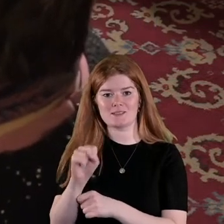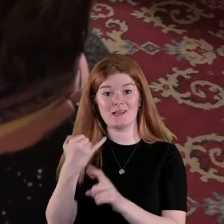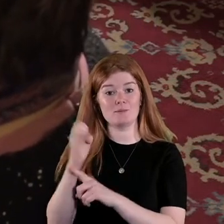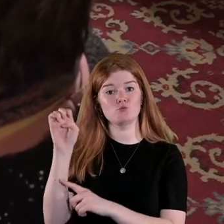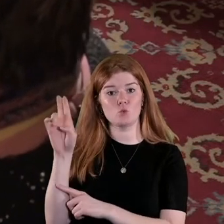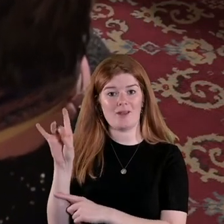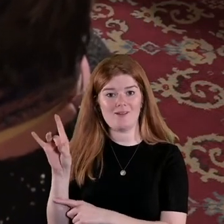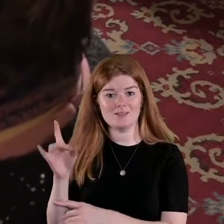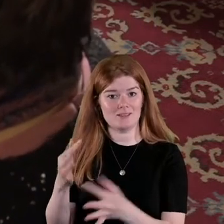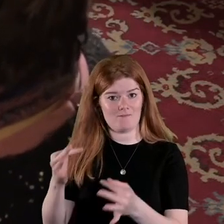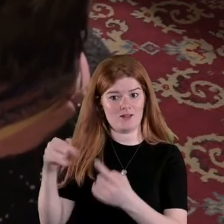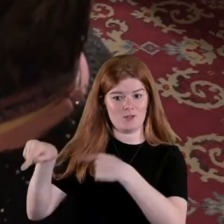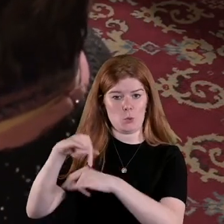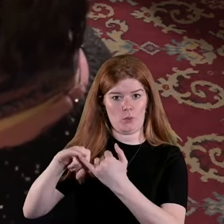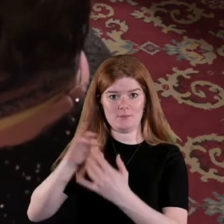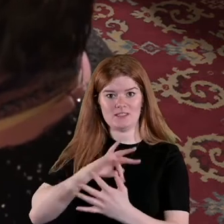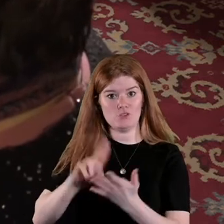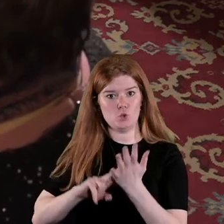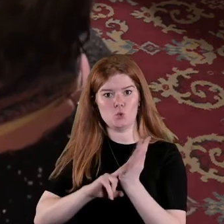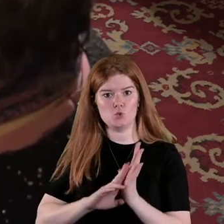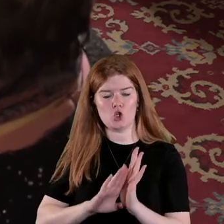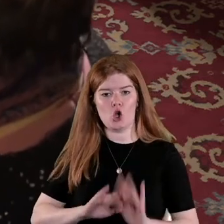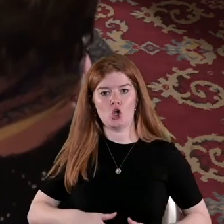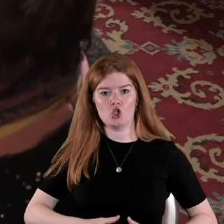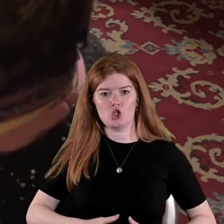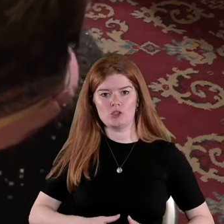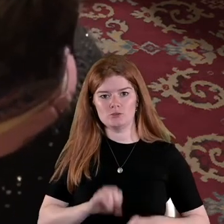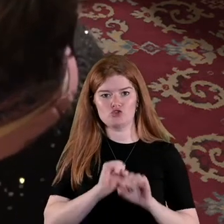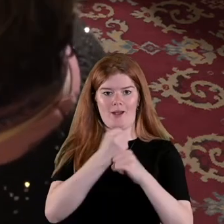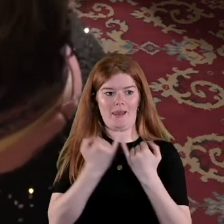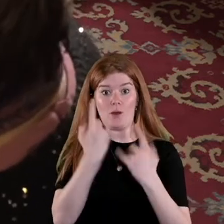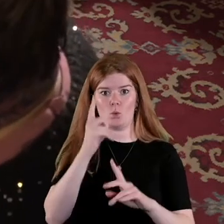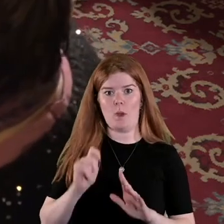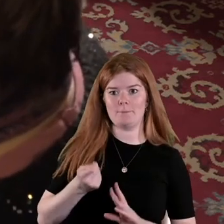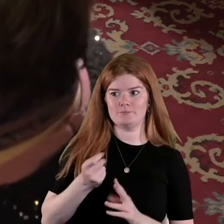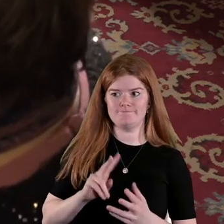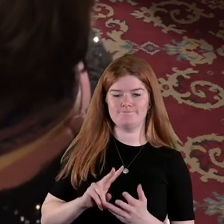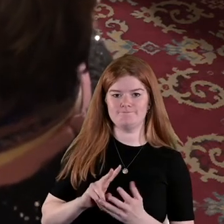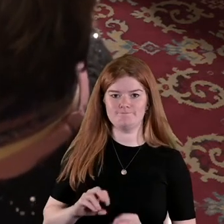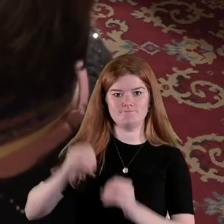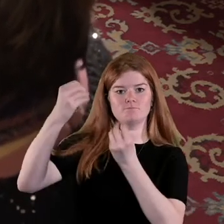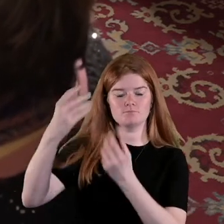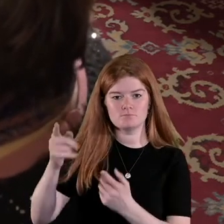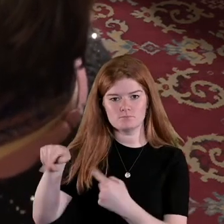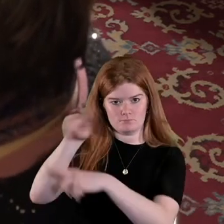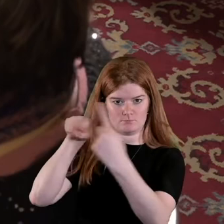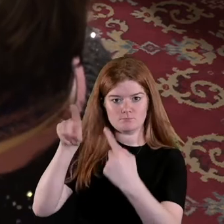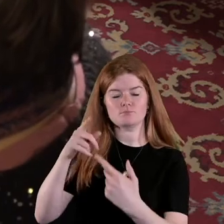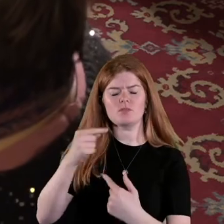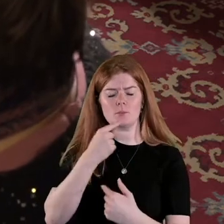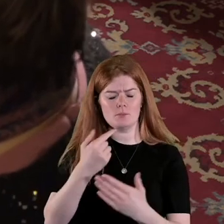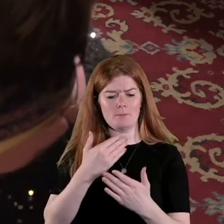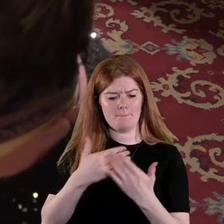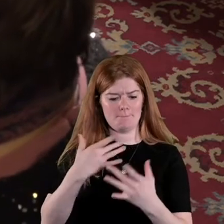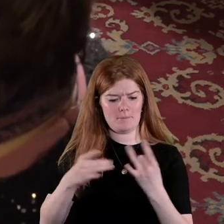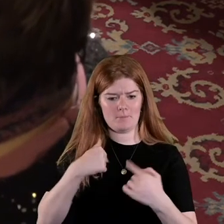certainly who employed the hunger strike as a weapon and what it started to make me think was that there